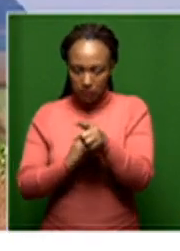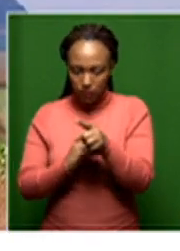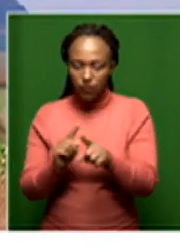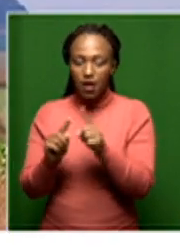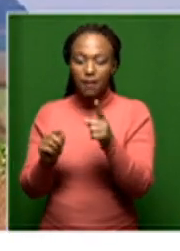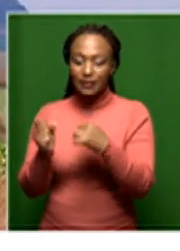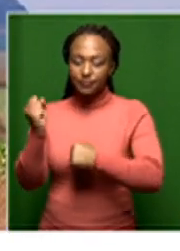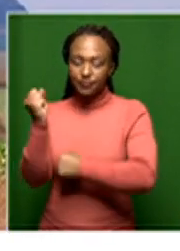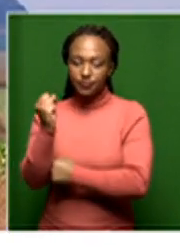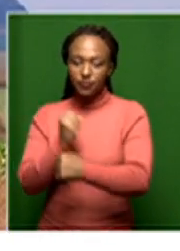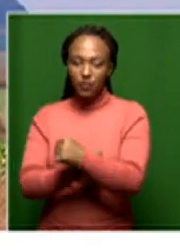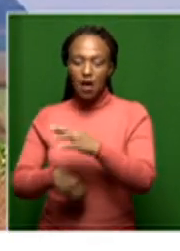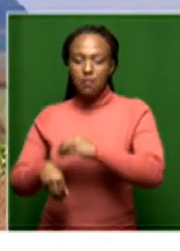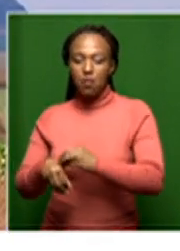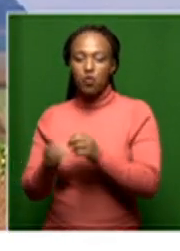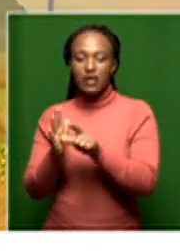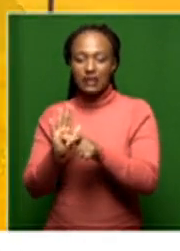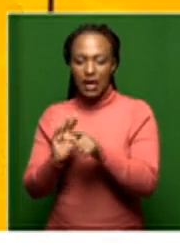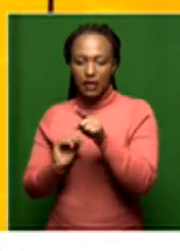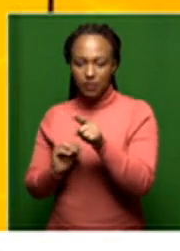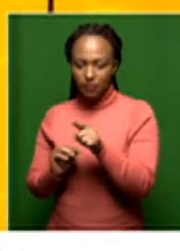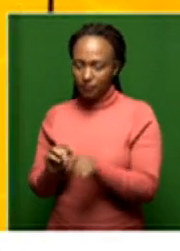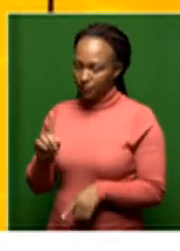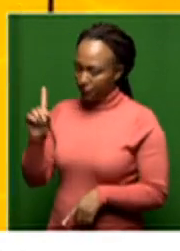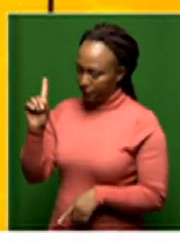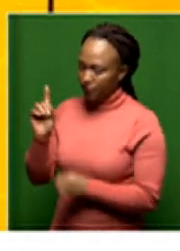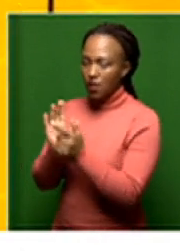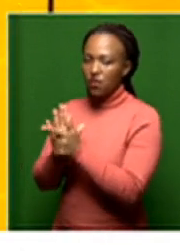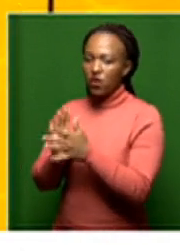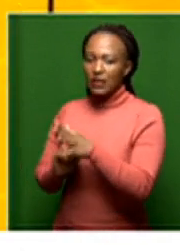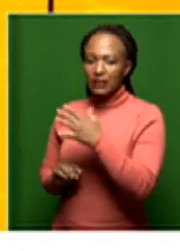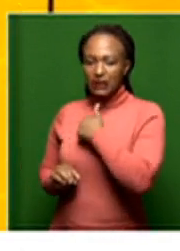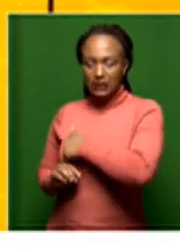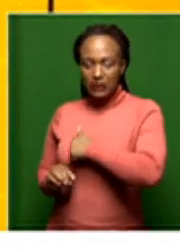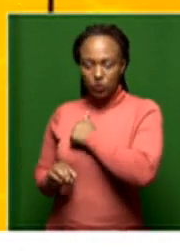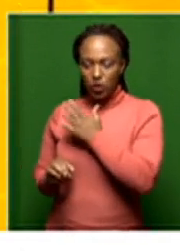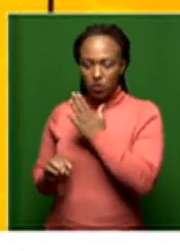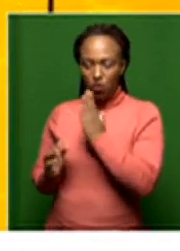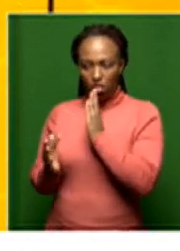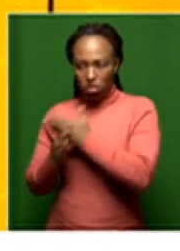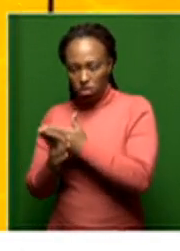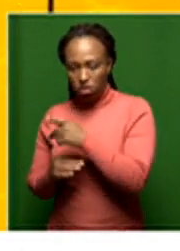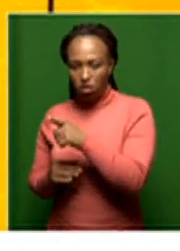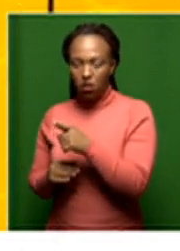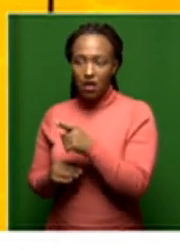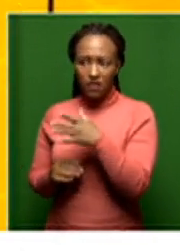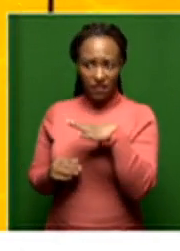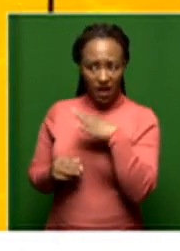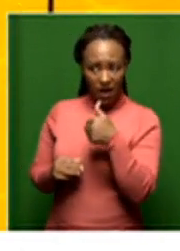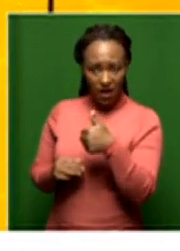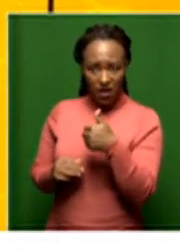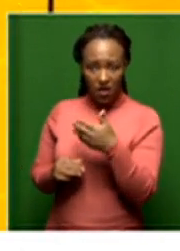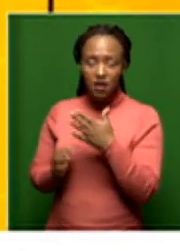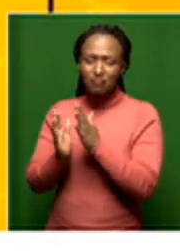with the design. Okay. And then, Lugan, Toby, I apologize for cutting you off there. Tell you what, if it's okay with you,